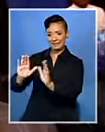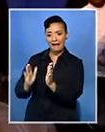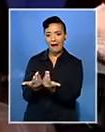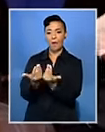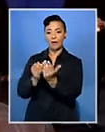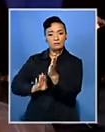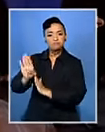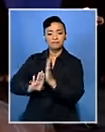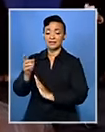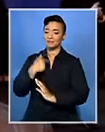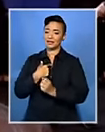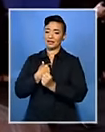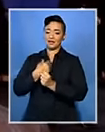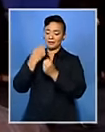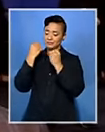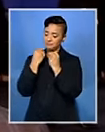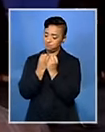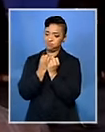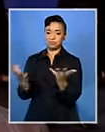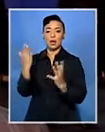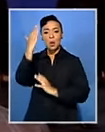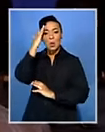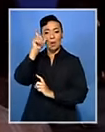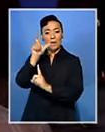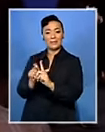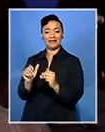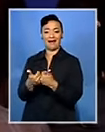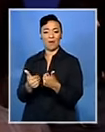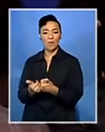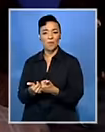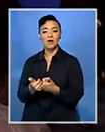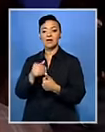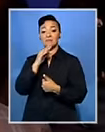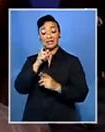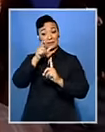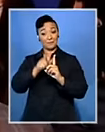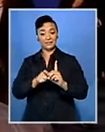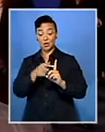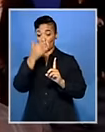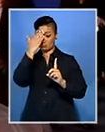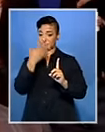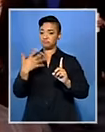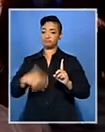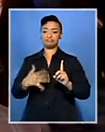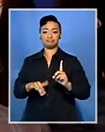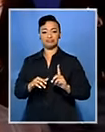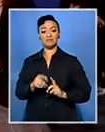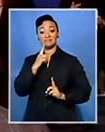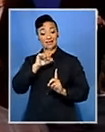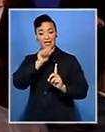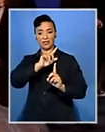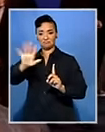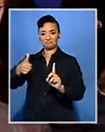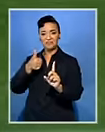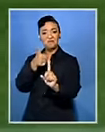a lot of stories to tell about that, you know. I can tell you that if you can see South African football coaches, today they are here. Others, you know, they follow